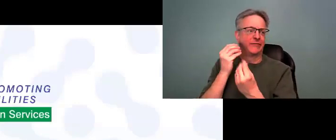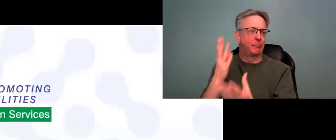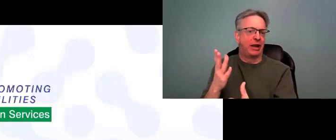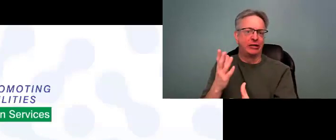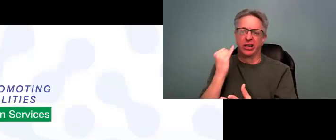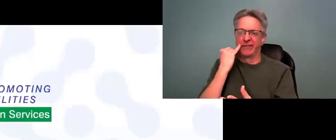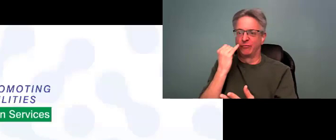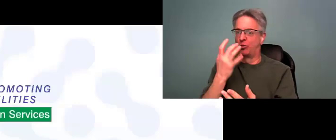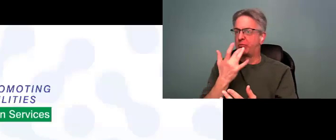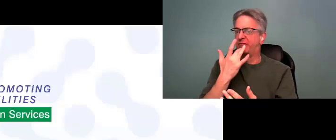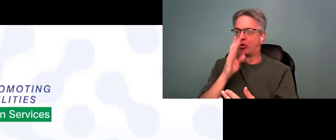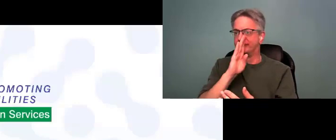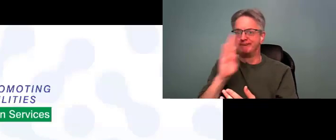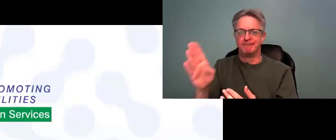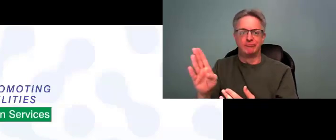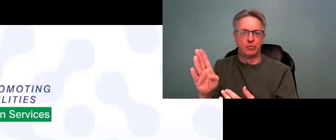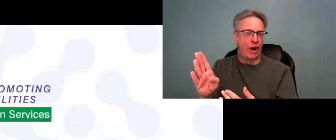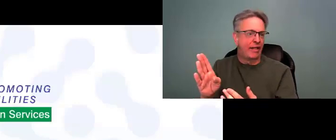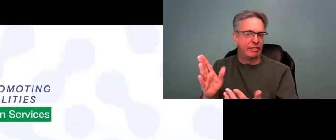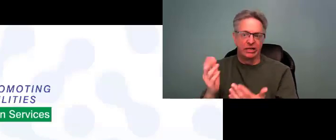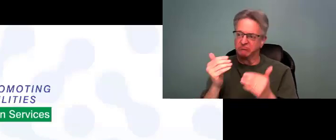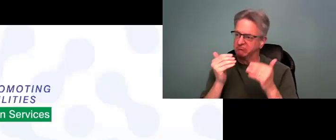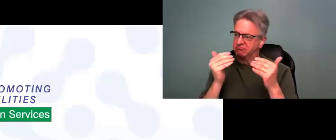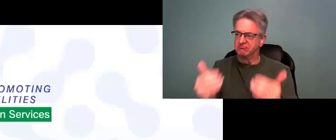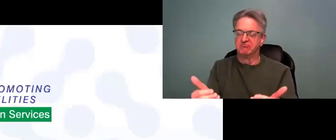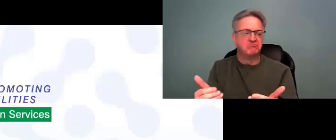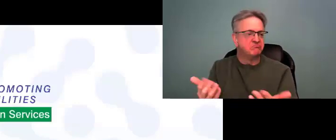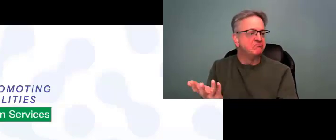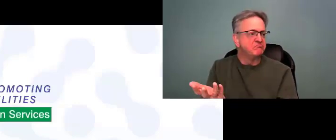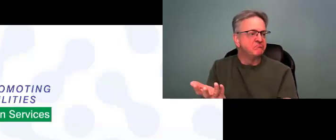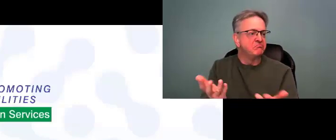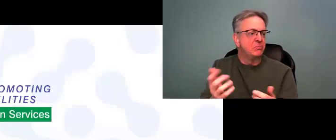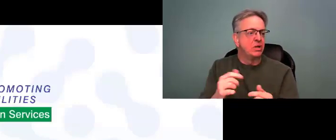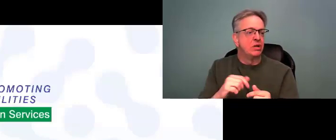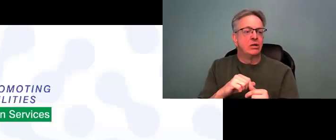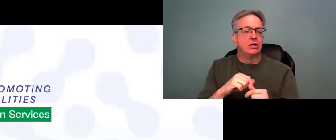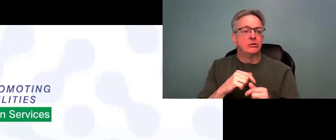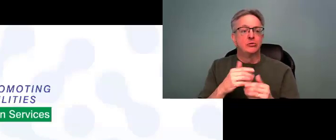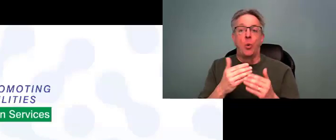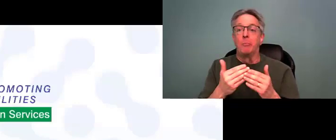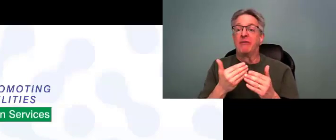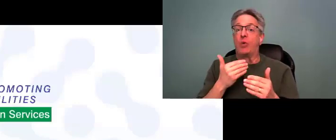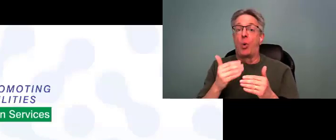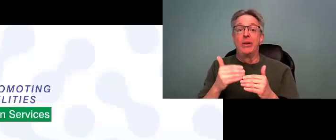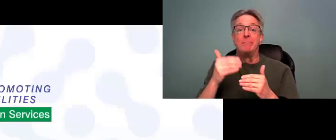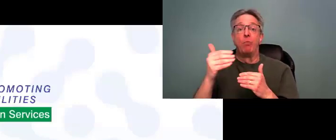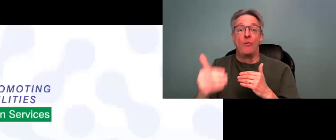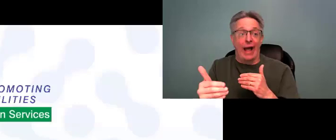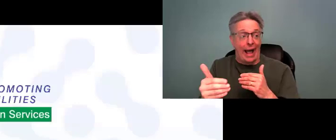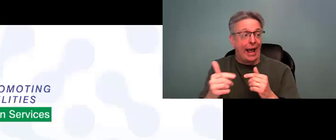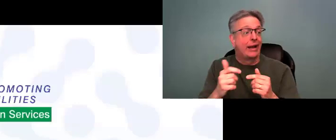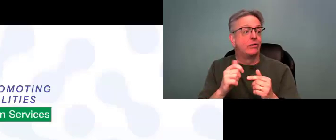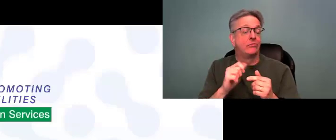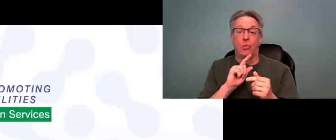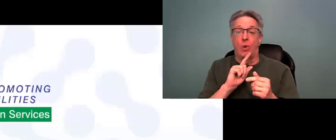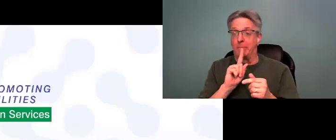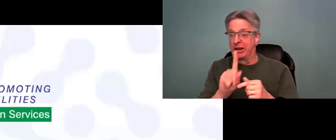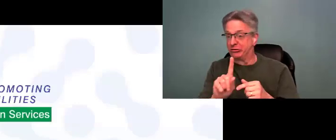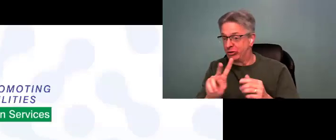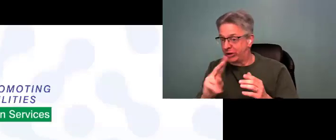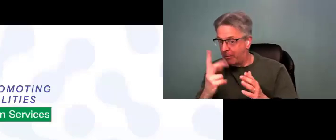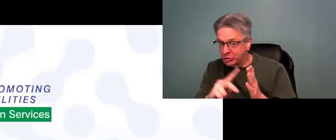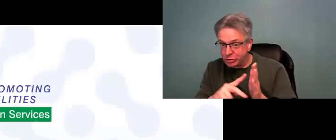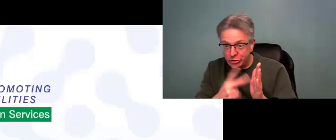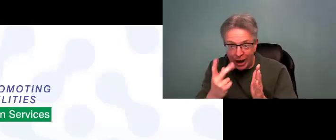We have contact information on screen. If you would prefer to reach out directly, feel free to do that. So before we move